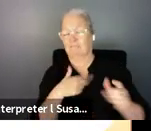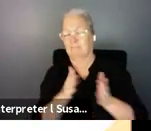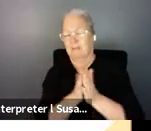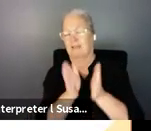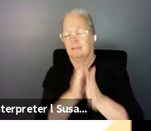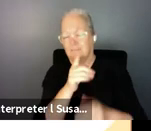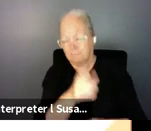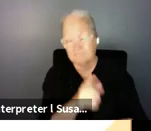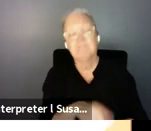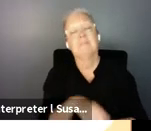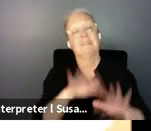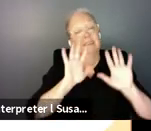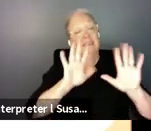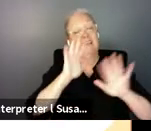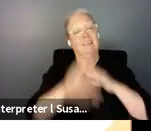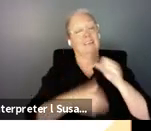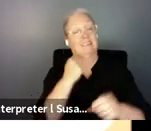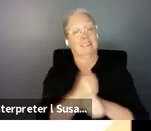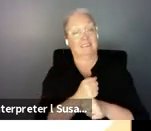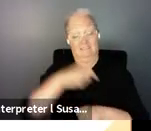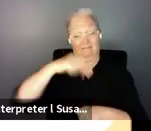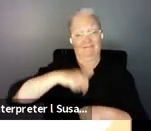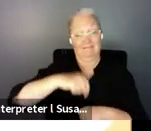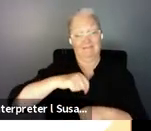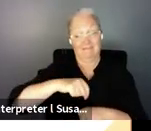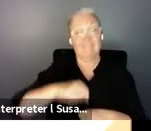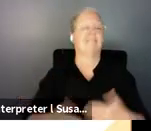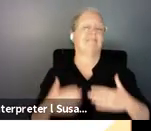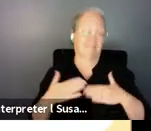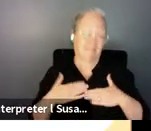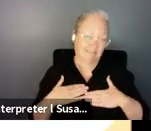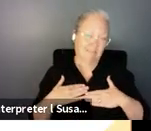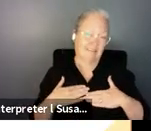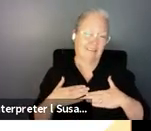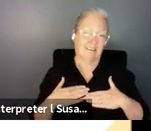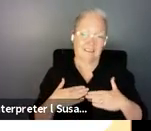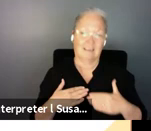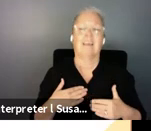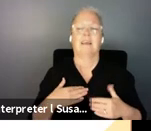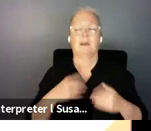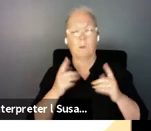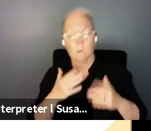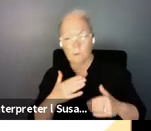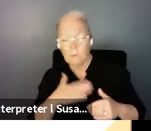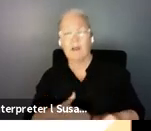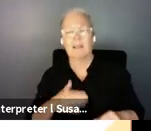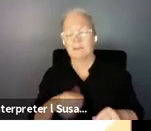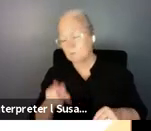10 years in this year it's time for us to actually evaluate and review what we have done